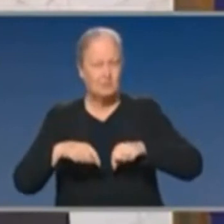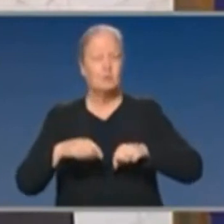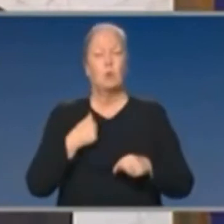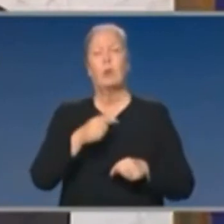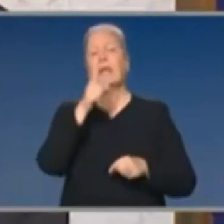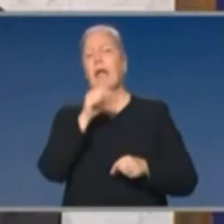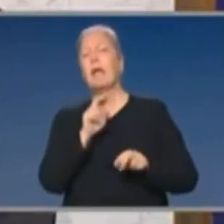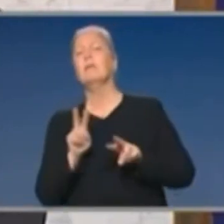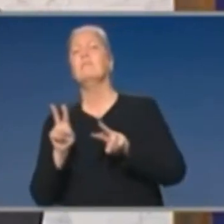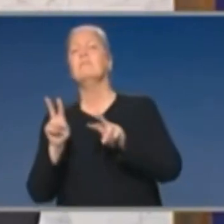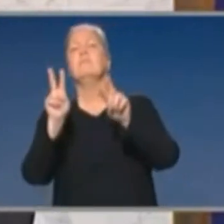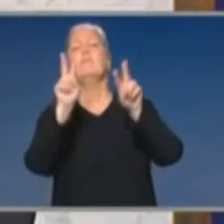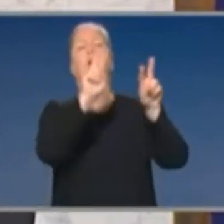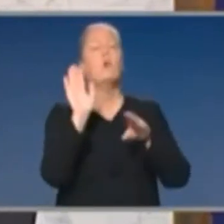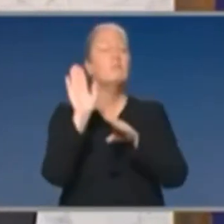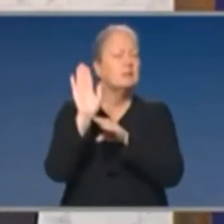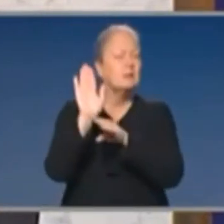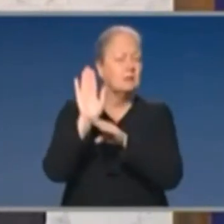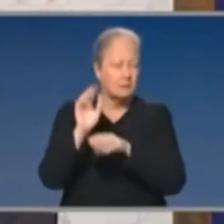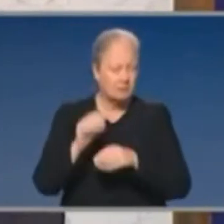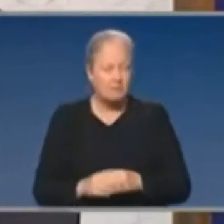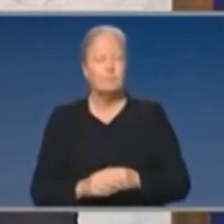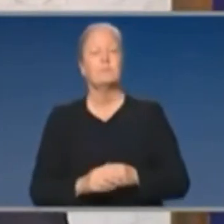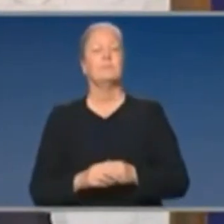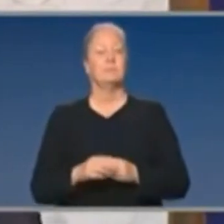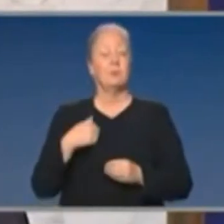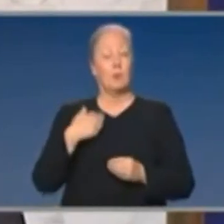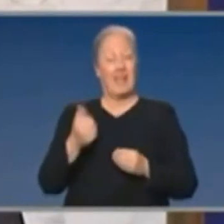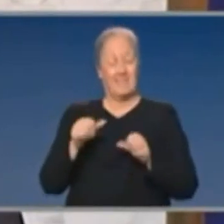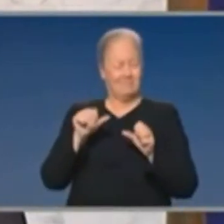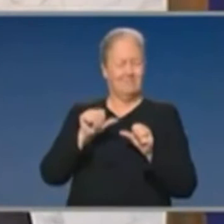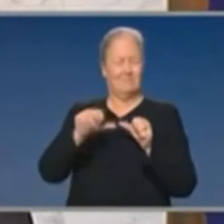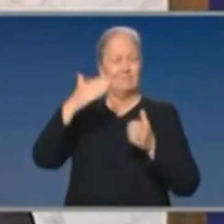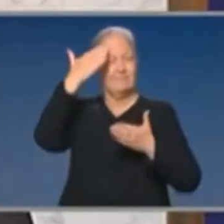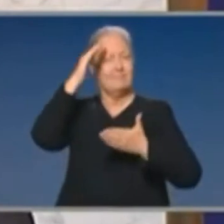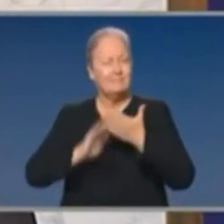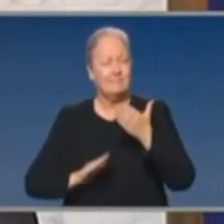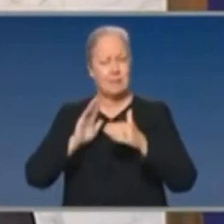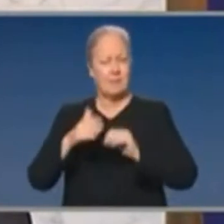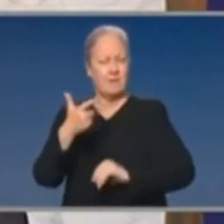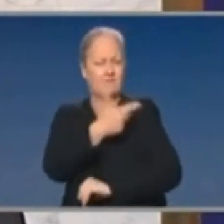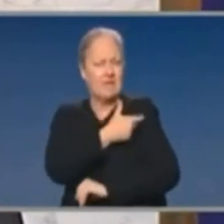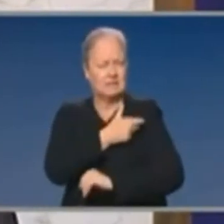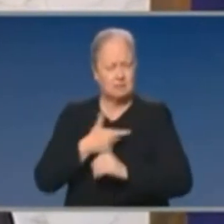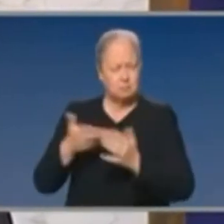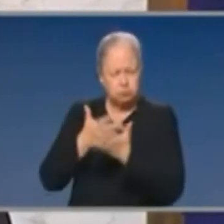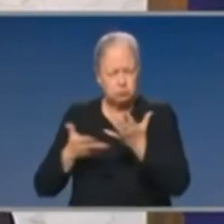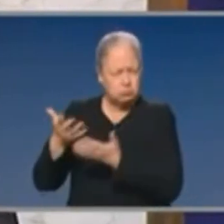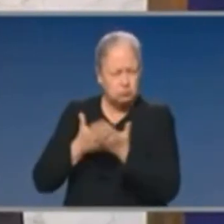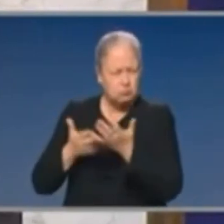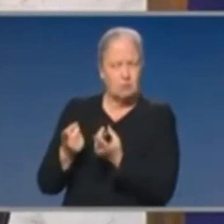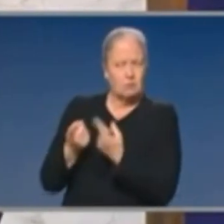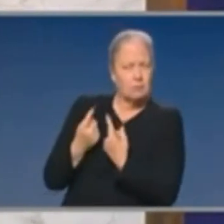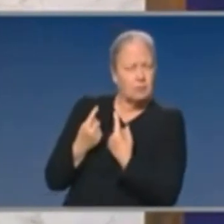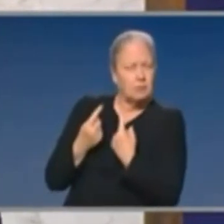examine around the world, to have what I think is the finest medical expert panel in the world for vaccines assess, and then to provide